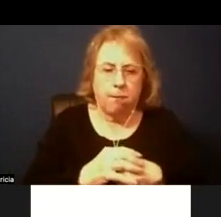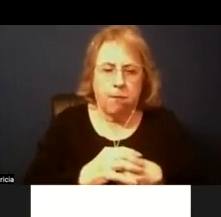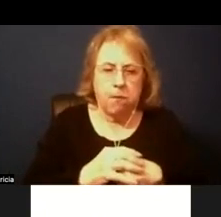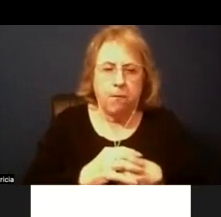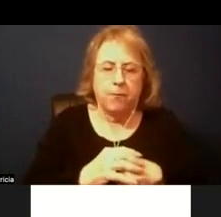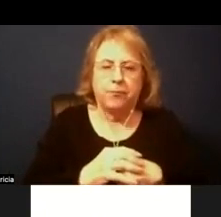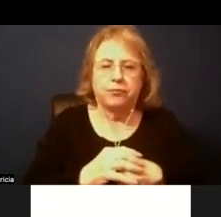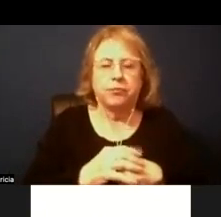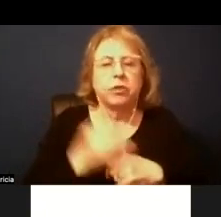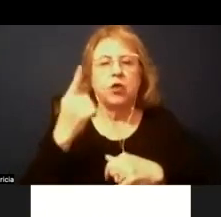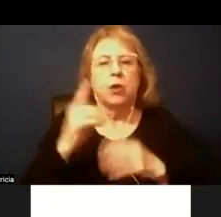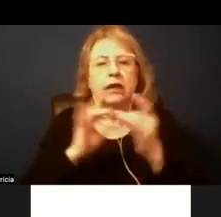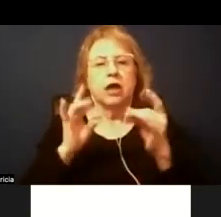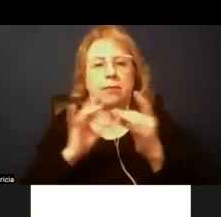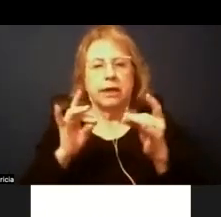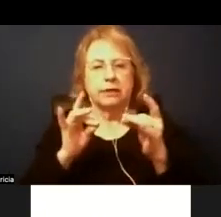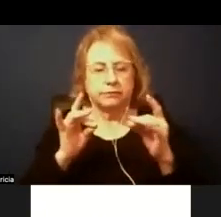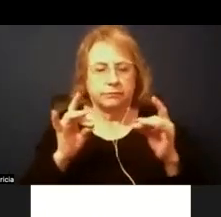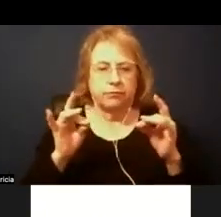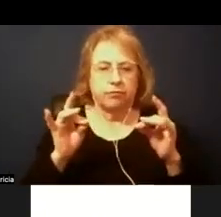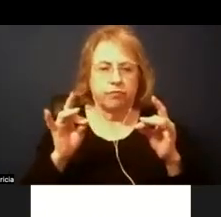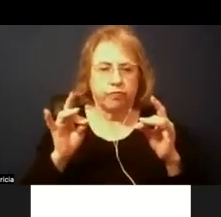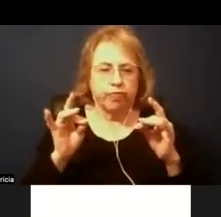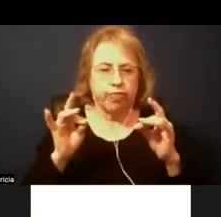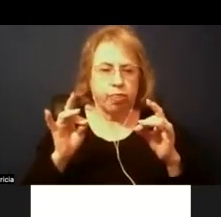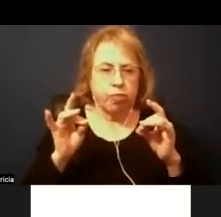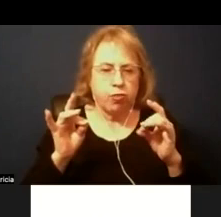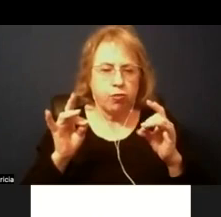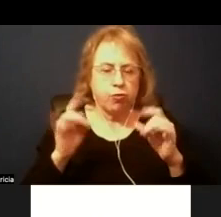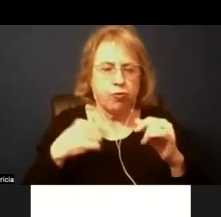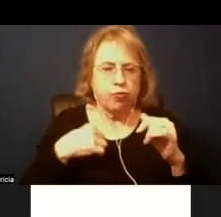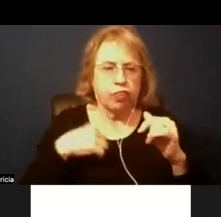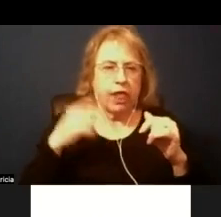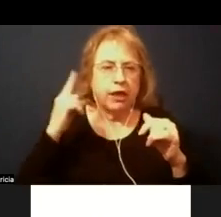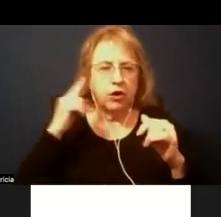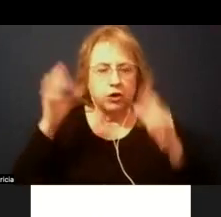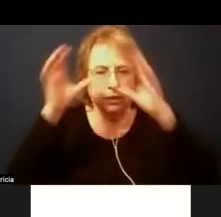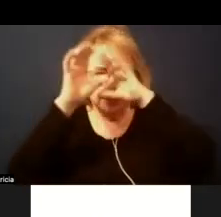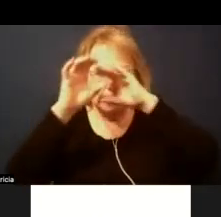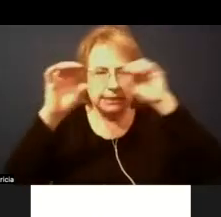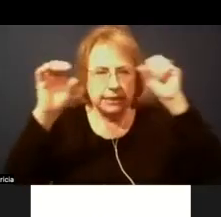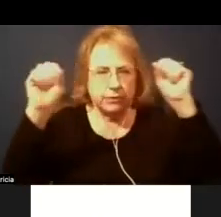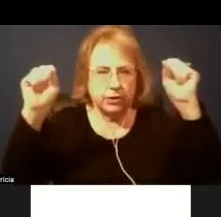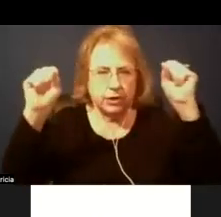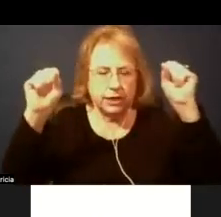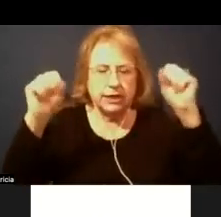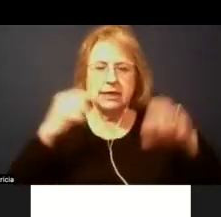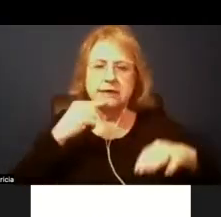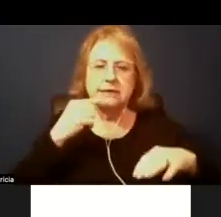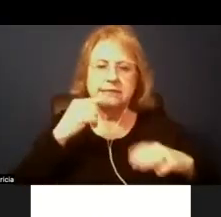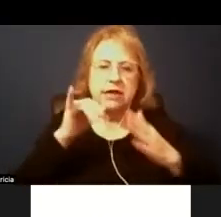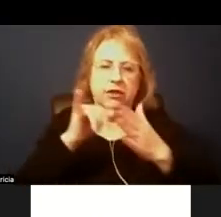just a comment um here that um i heard uh superintendent weiser say that she would make